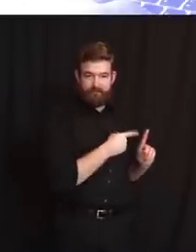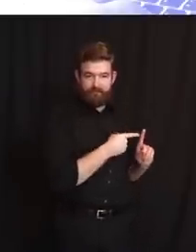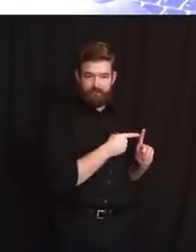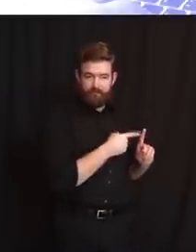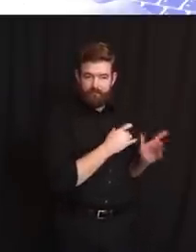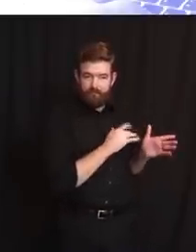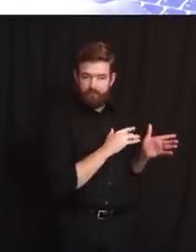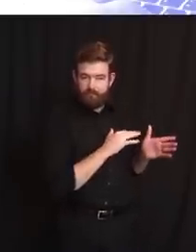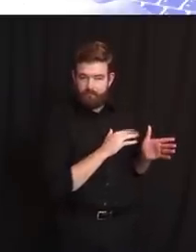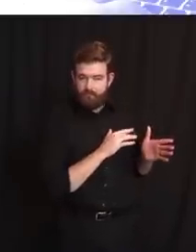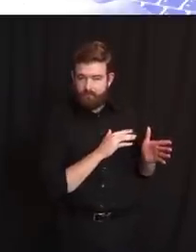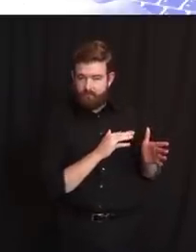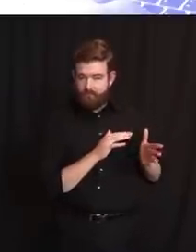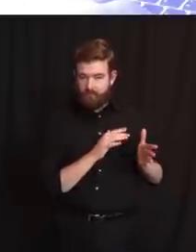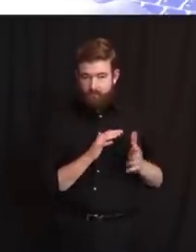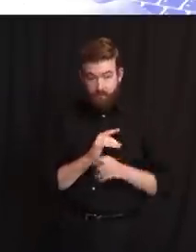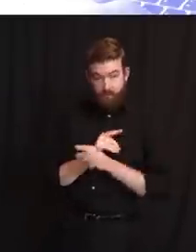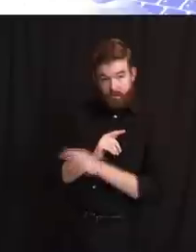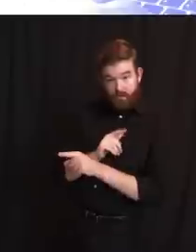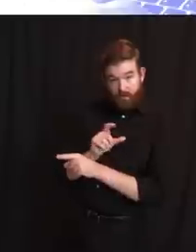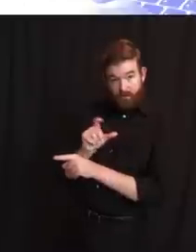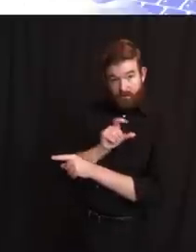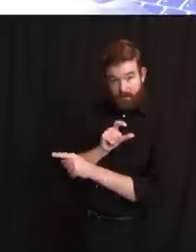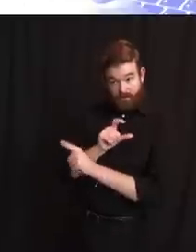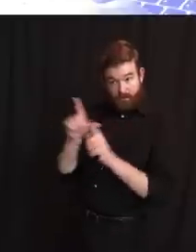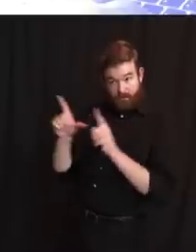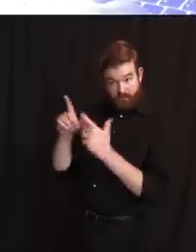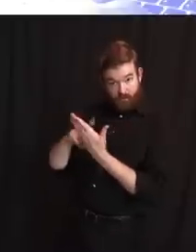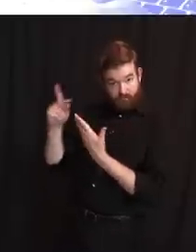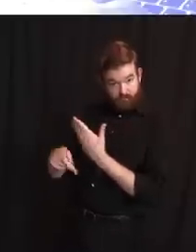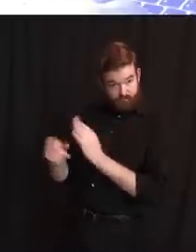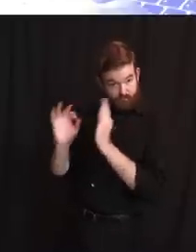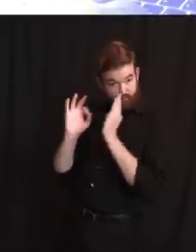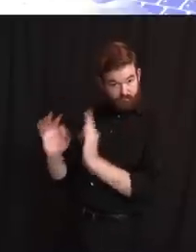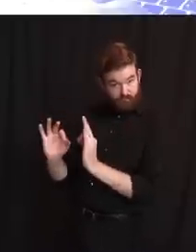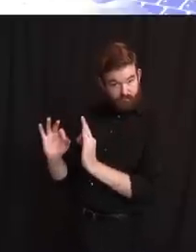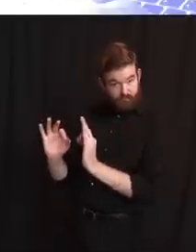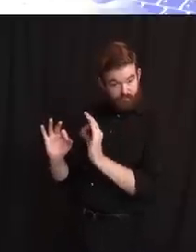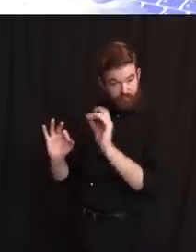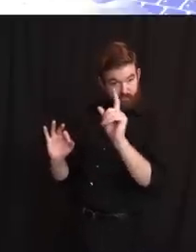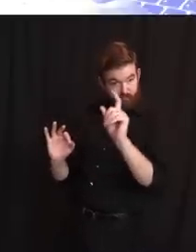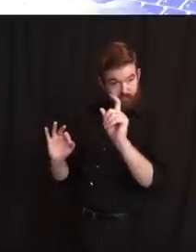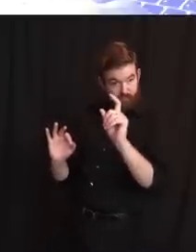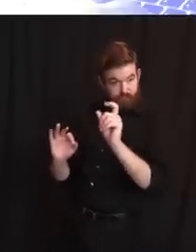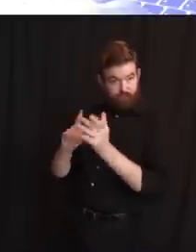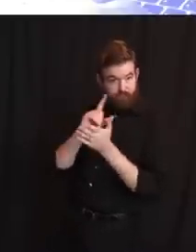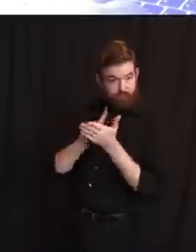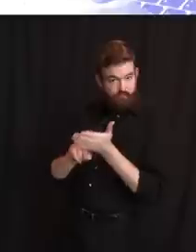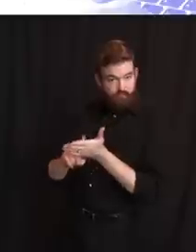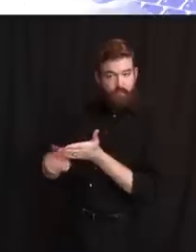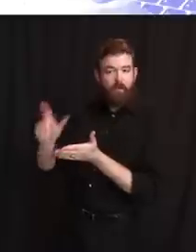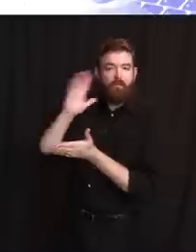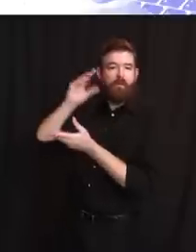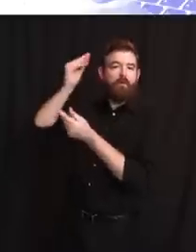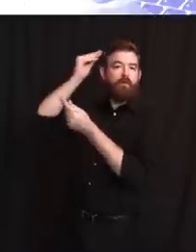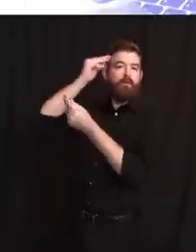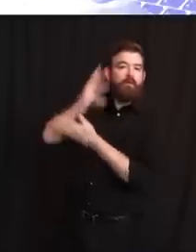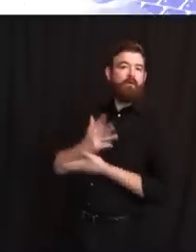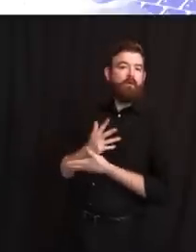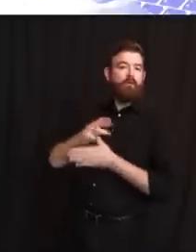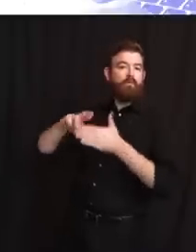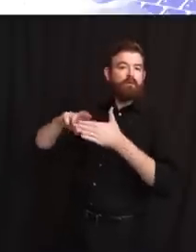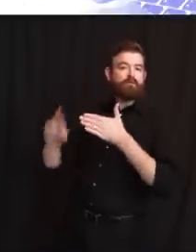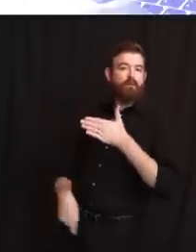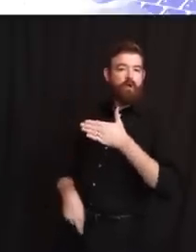Jersey. And I asked them to give me their response by June. They've now looked into this issue and will hold a meeting